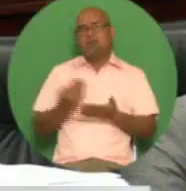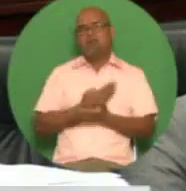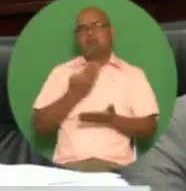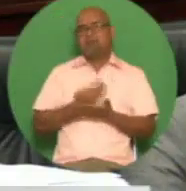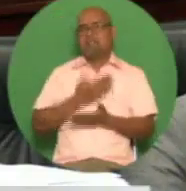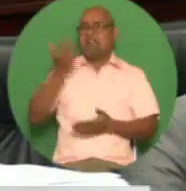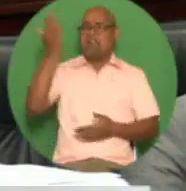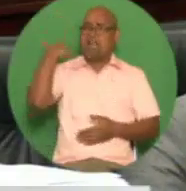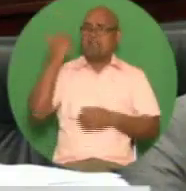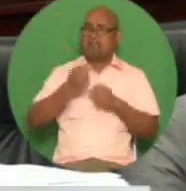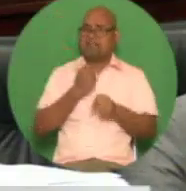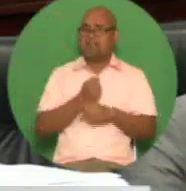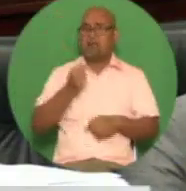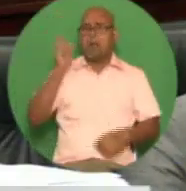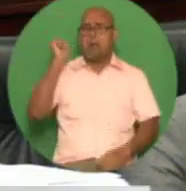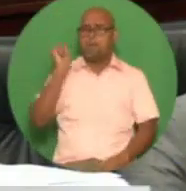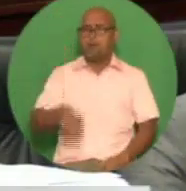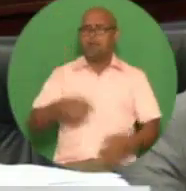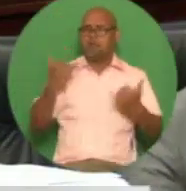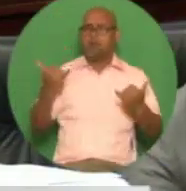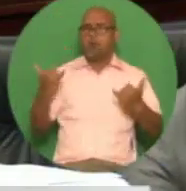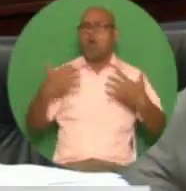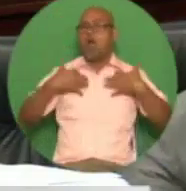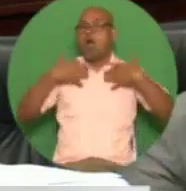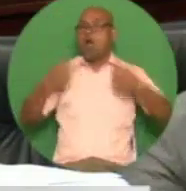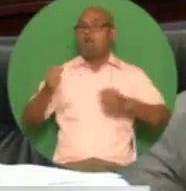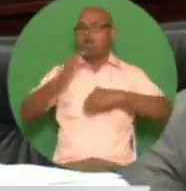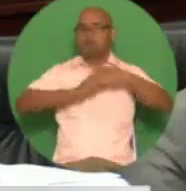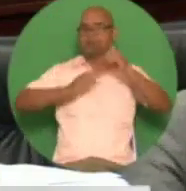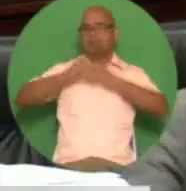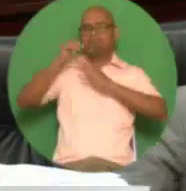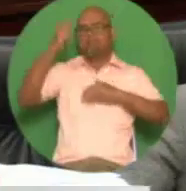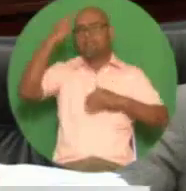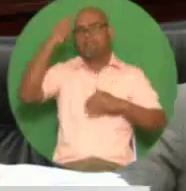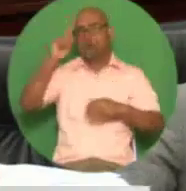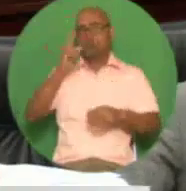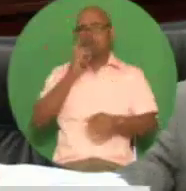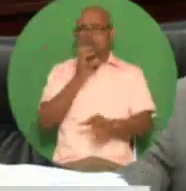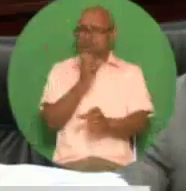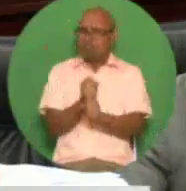restoring confidence and rebuilding trust let's do it together